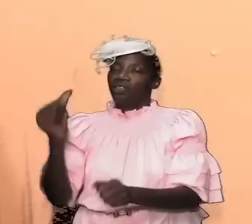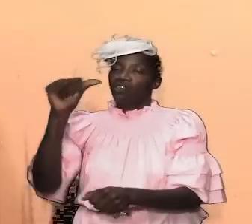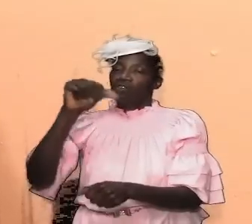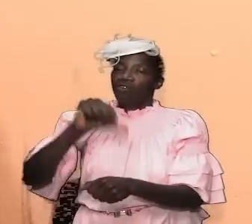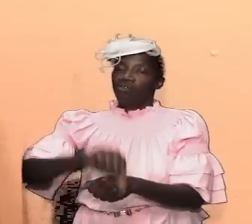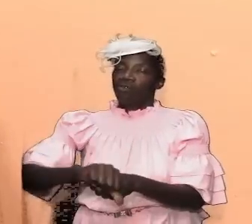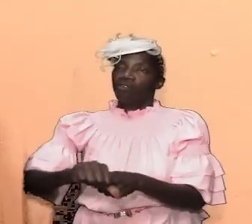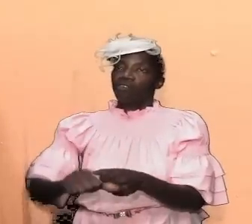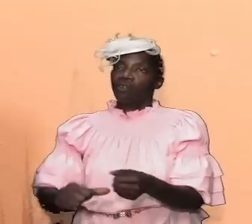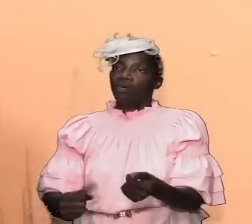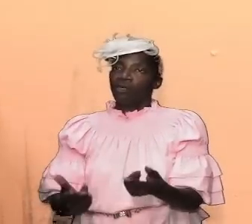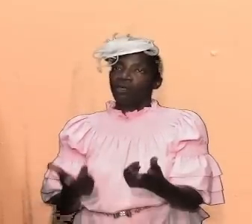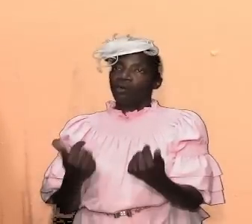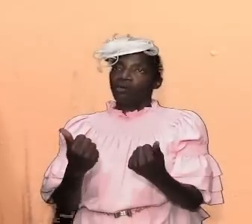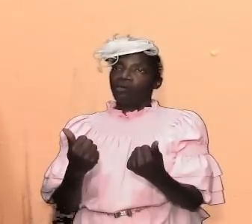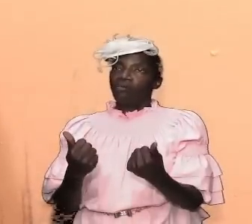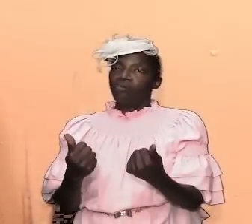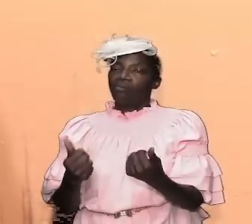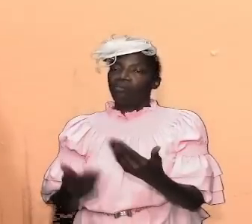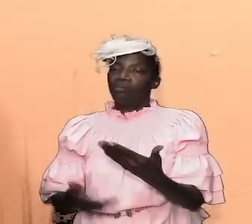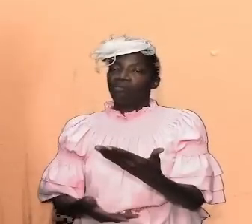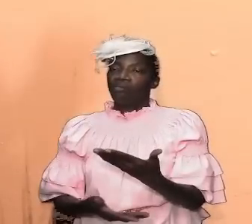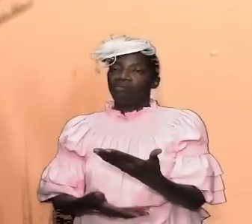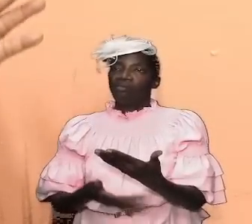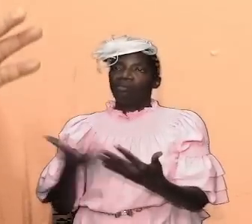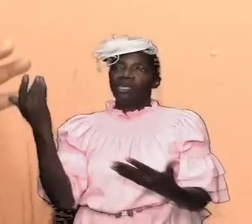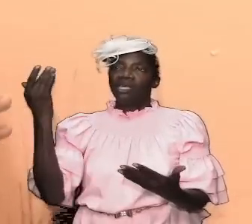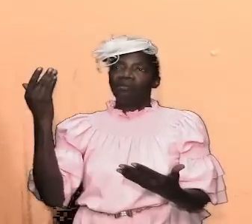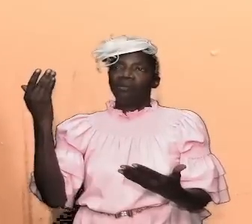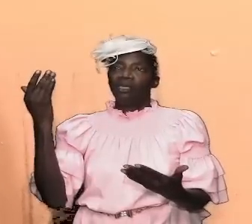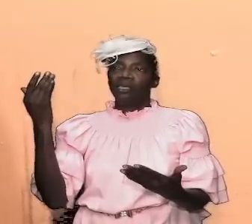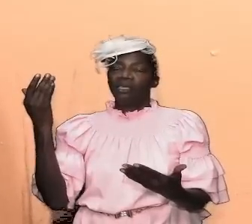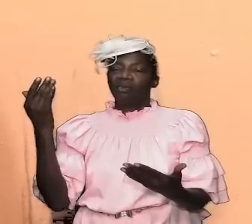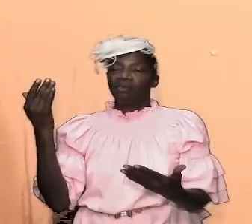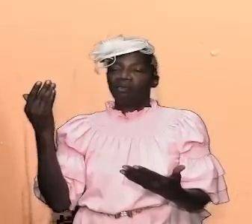emptiness a void